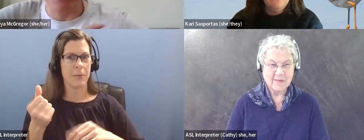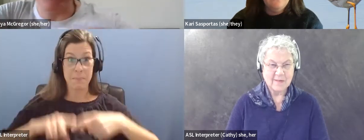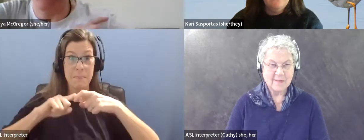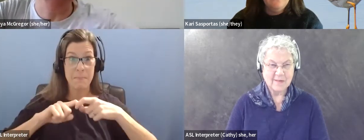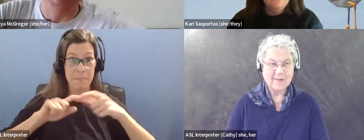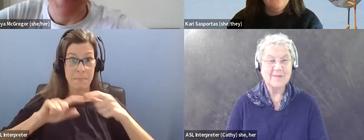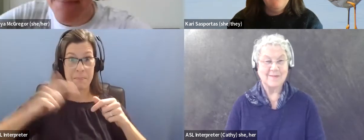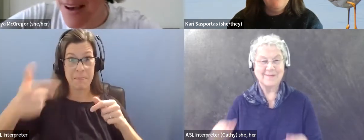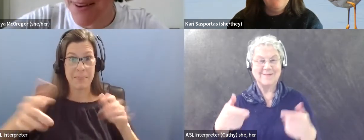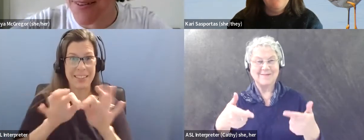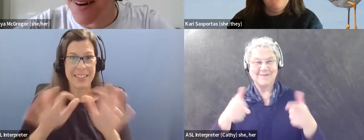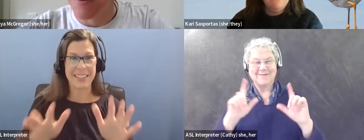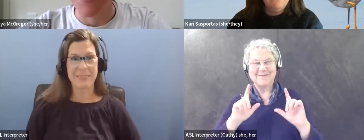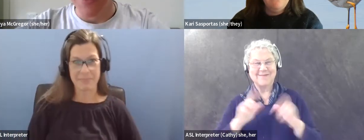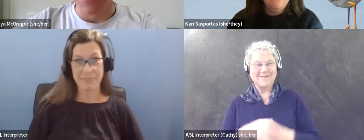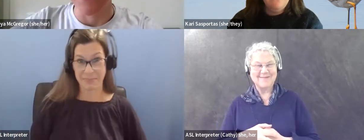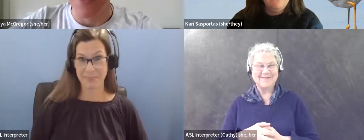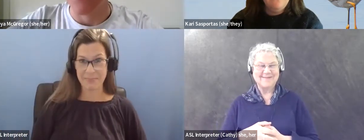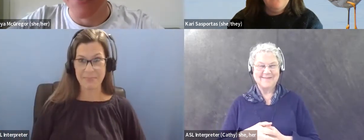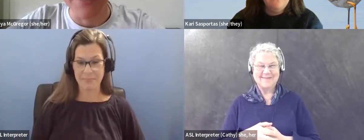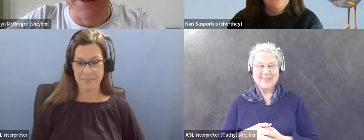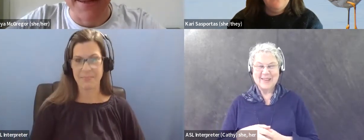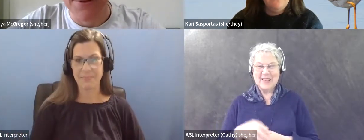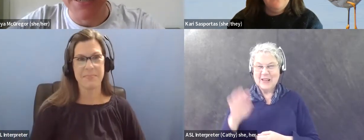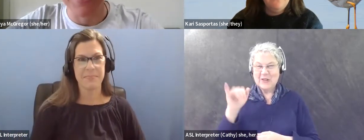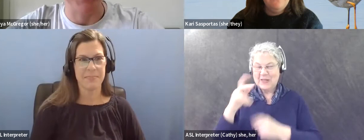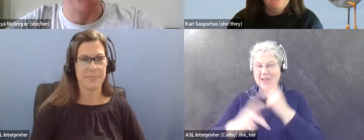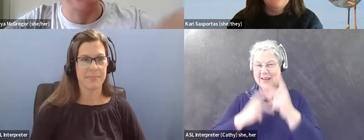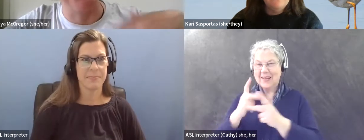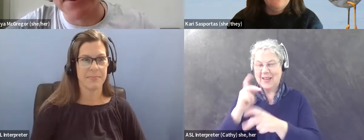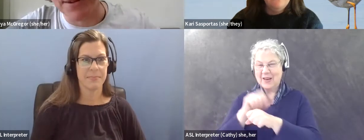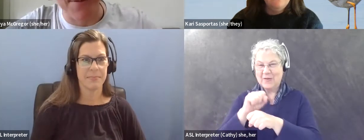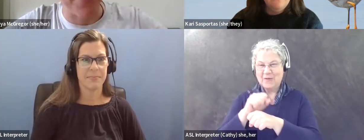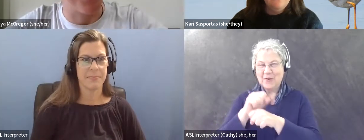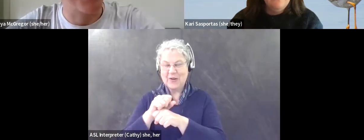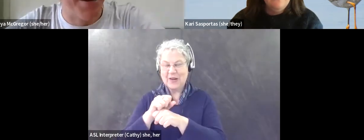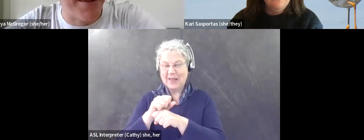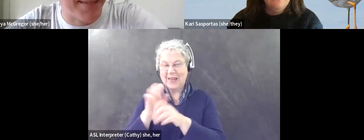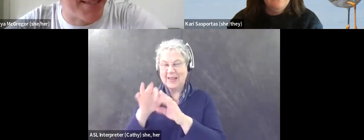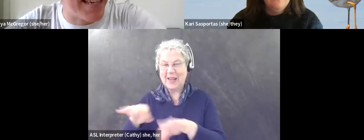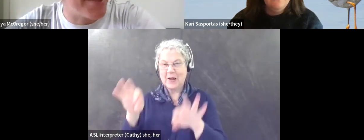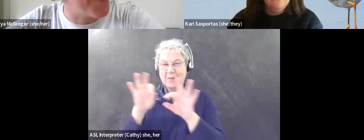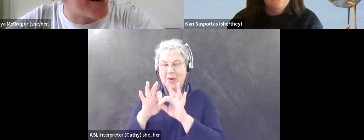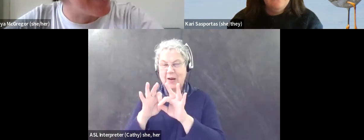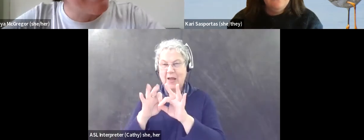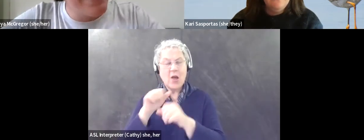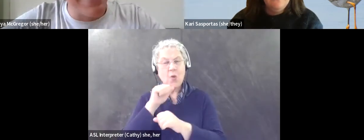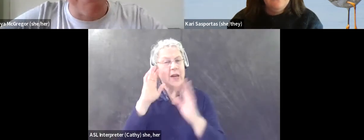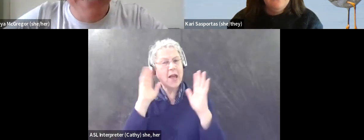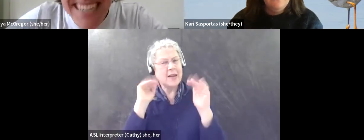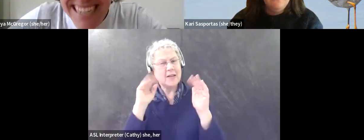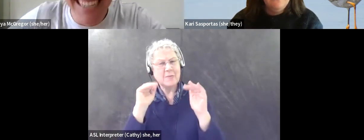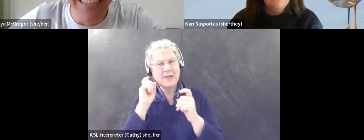I would add in there too, that providing honorariums for that kind of labor is really important, not expecting people to give up their own time and expertise for free,